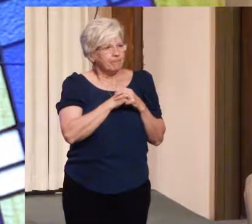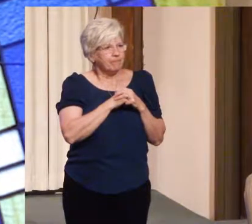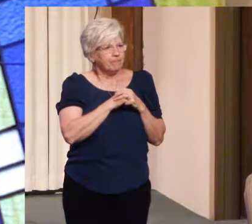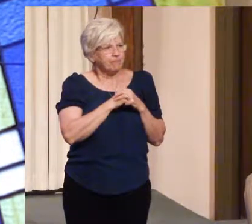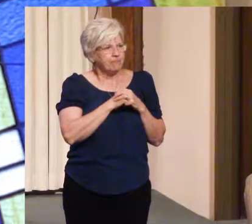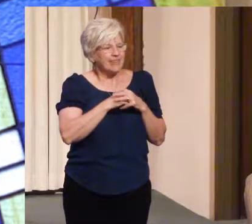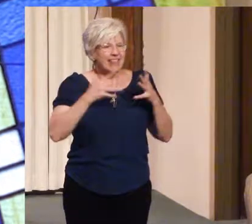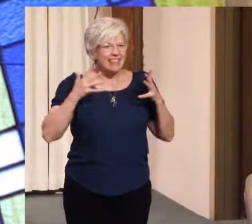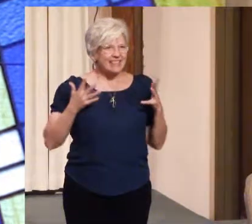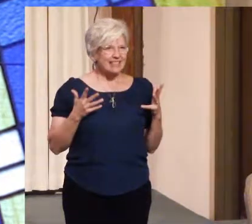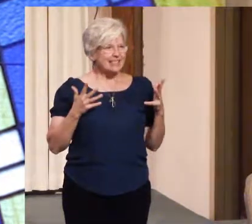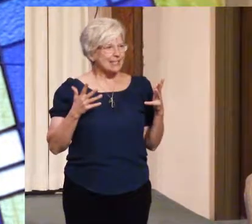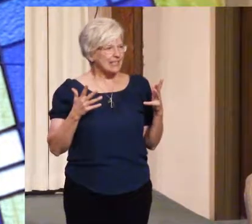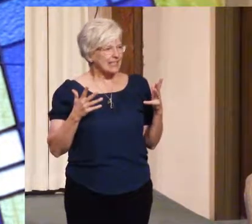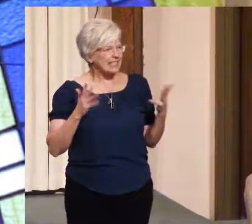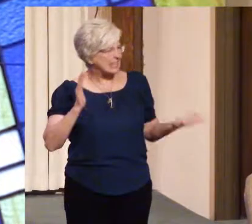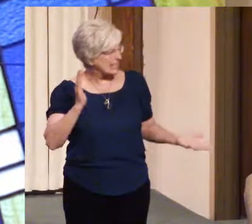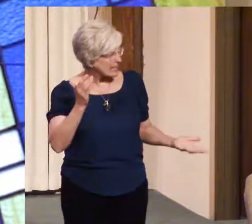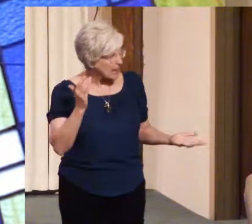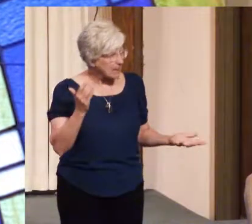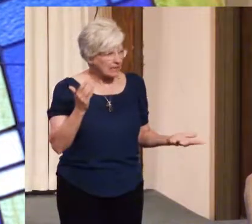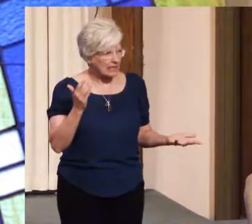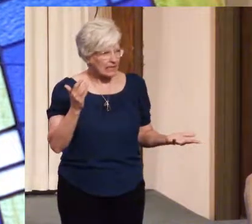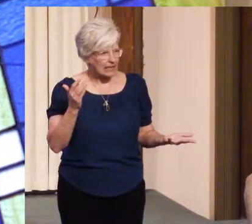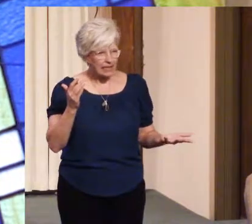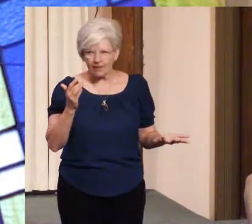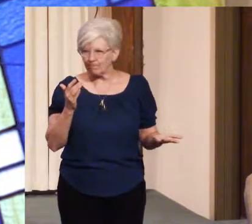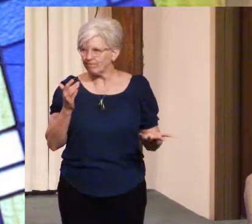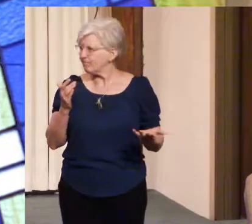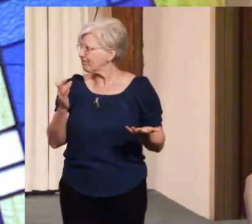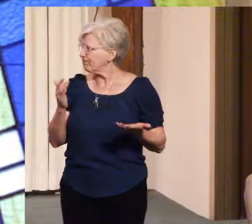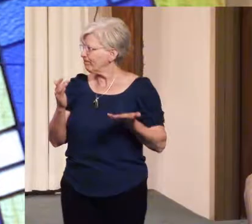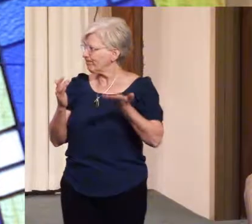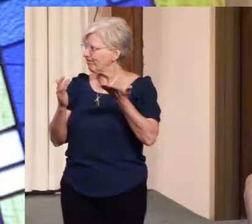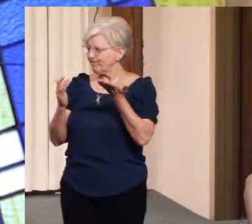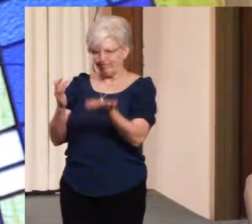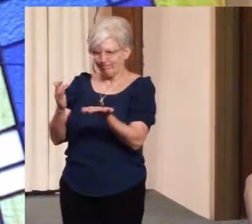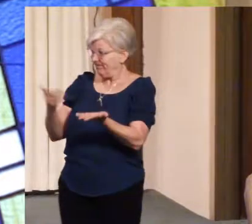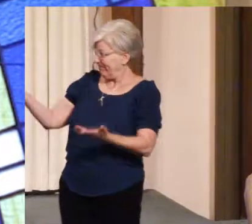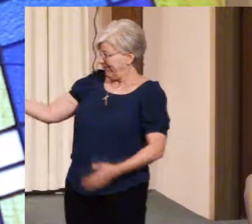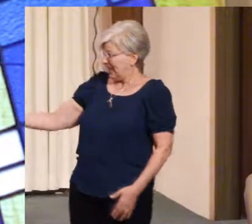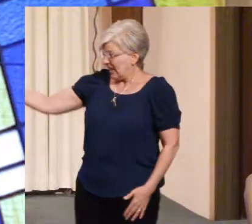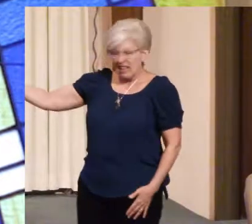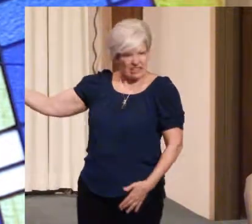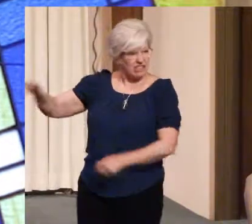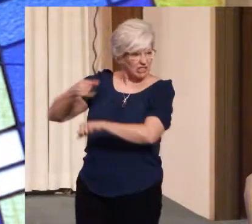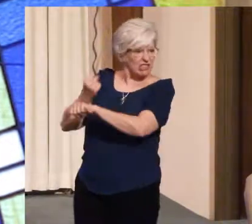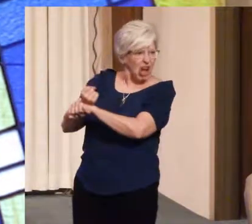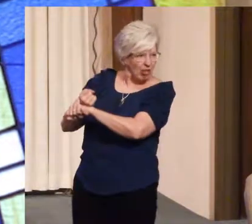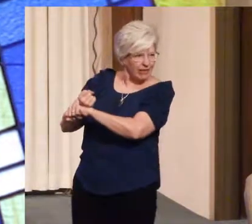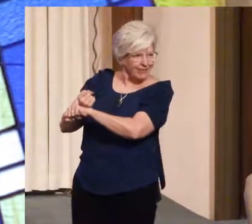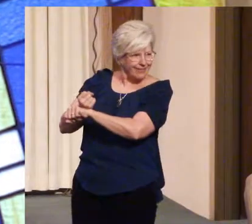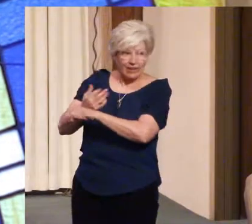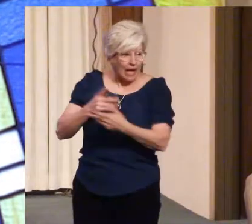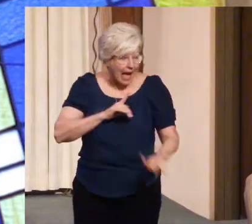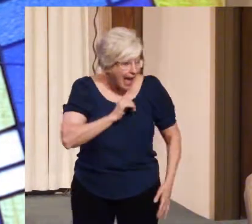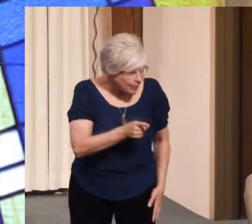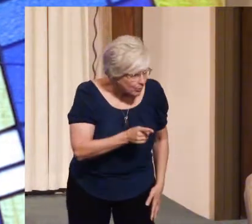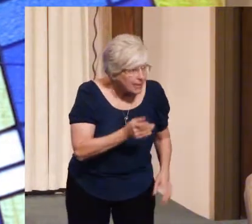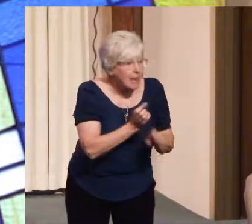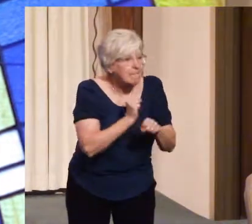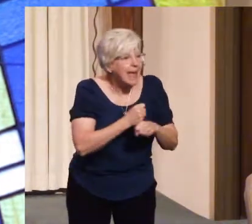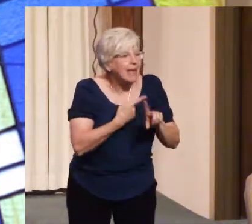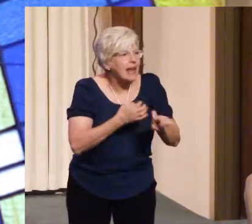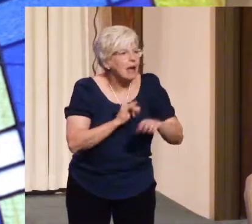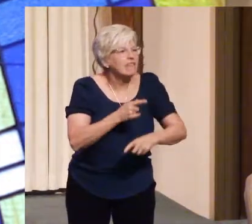This seemingly solid object is actually made up of energy. So am I.